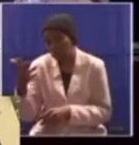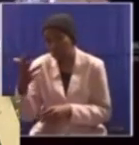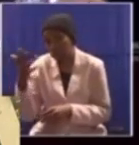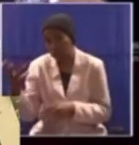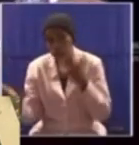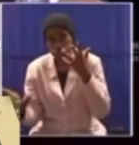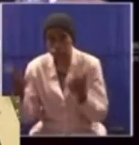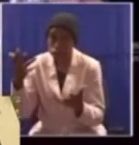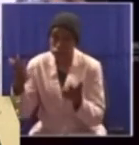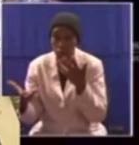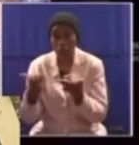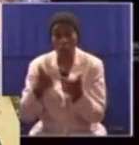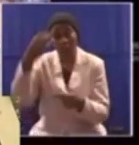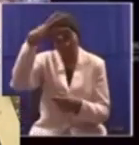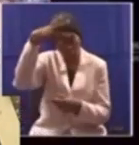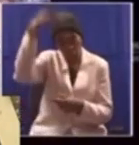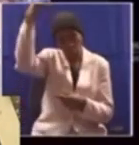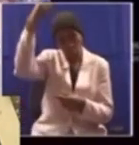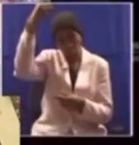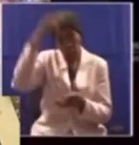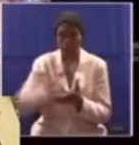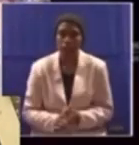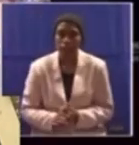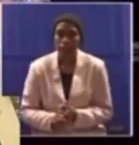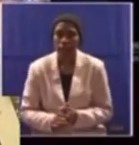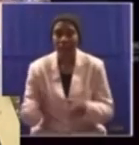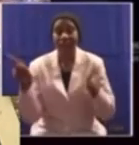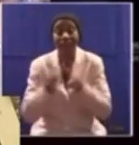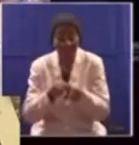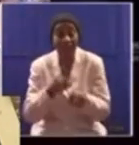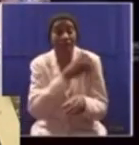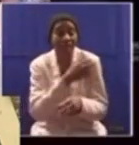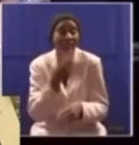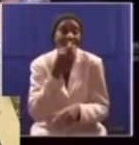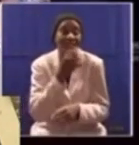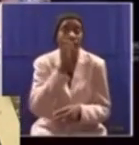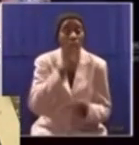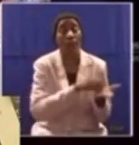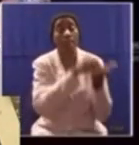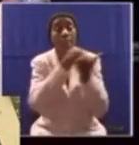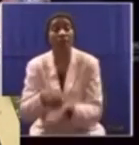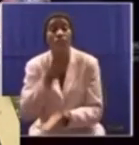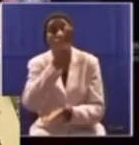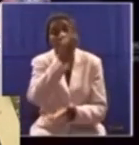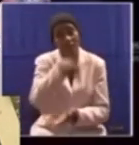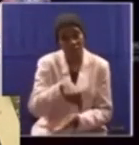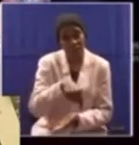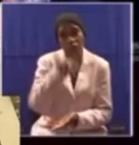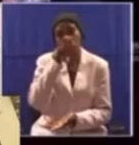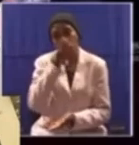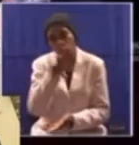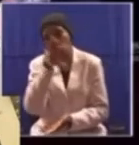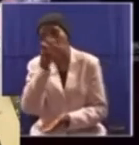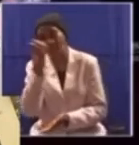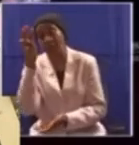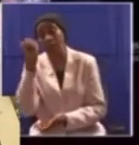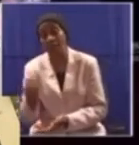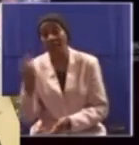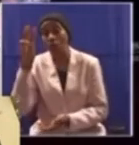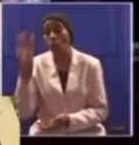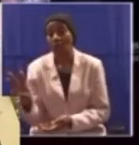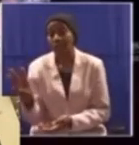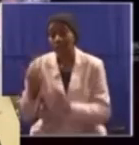from the suit. The same minister said he would bring 4,200 megawatts